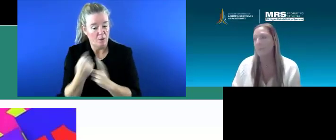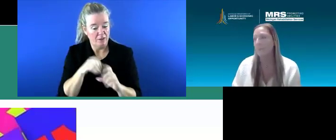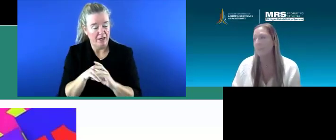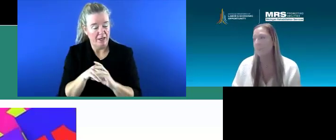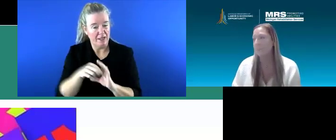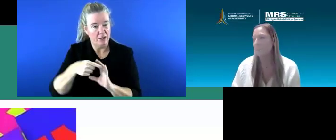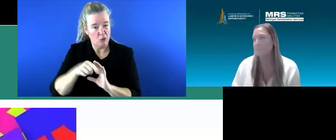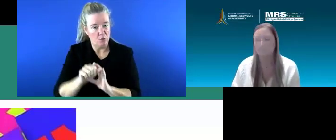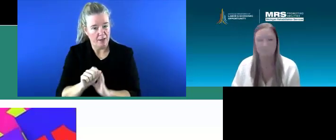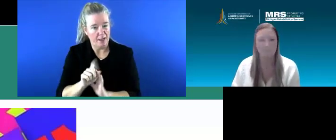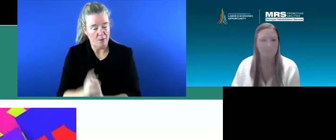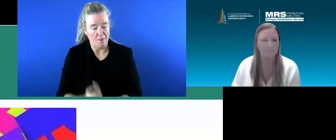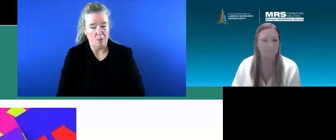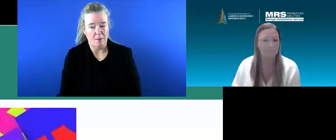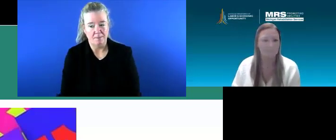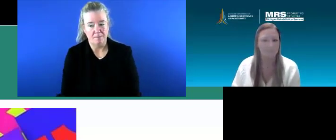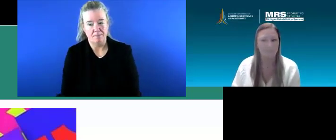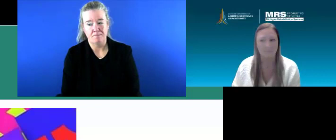&A.